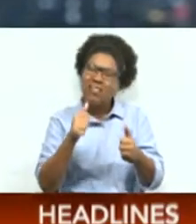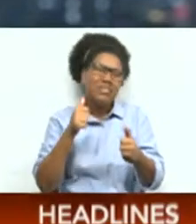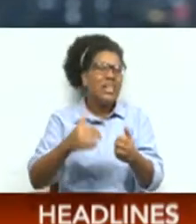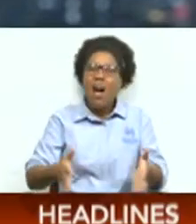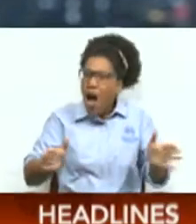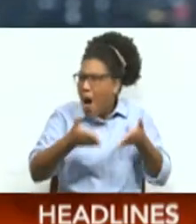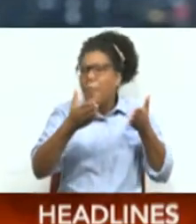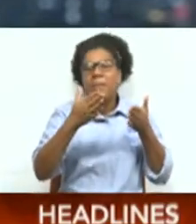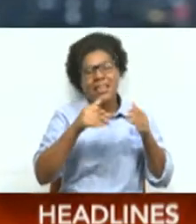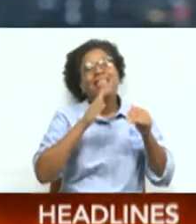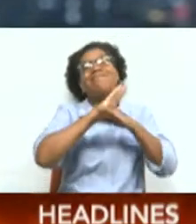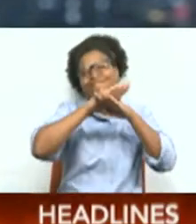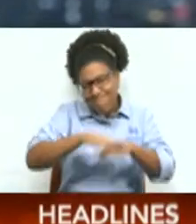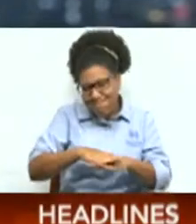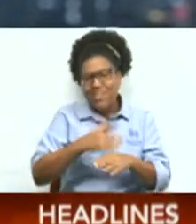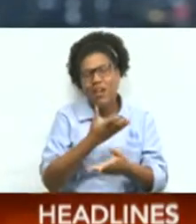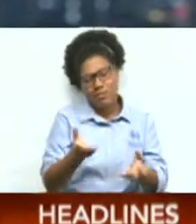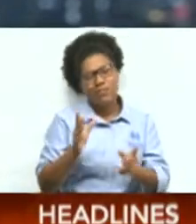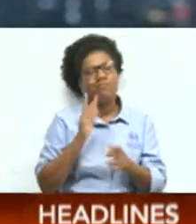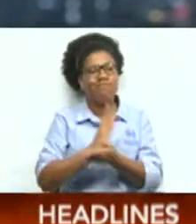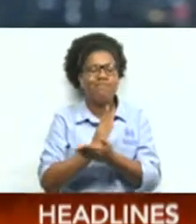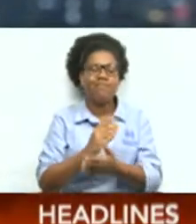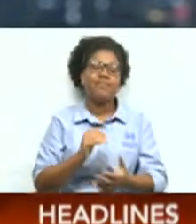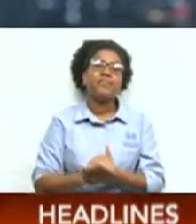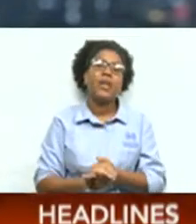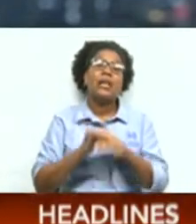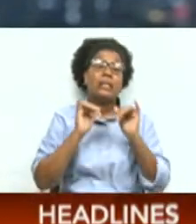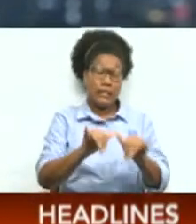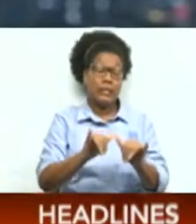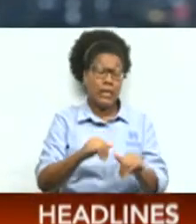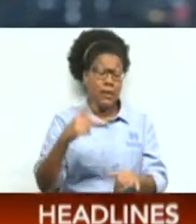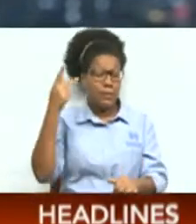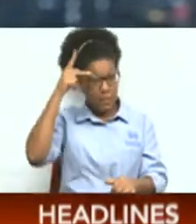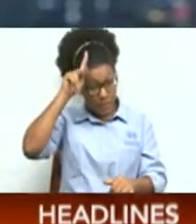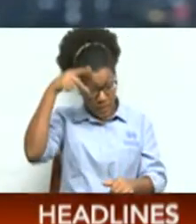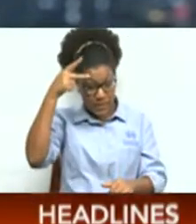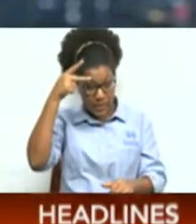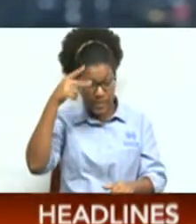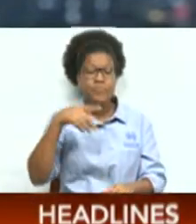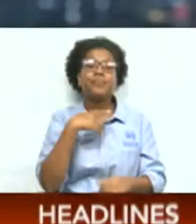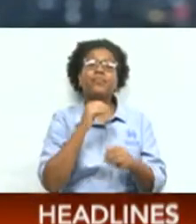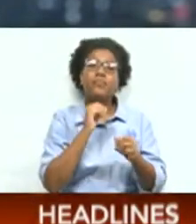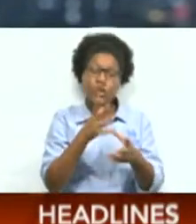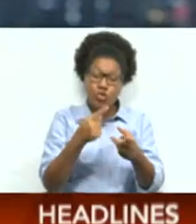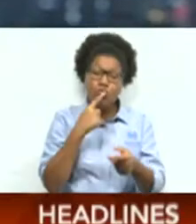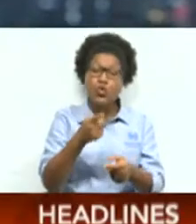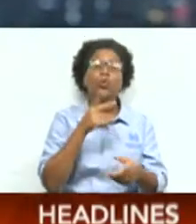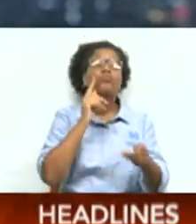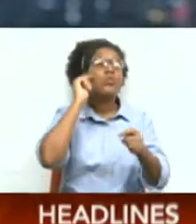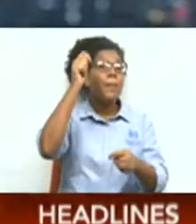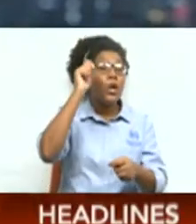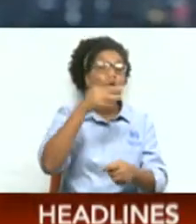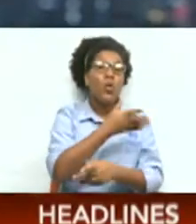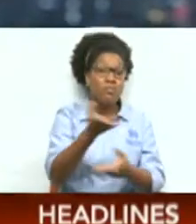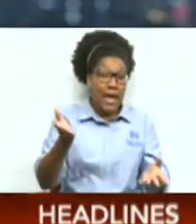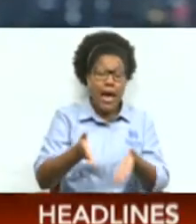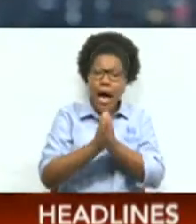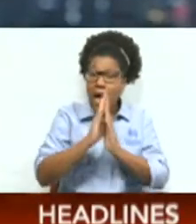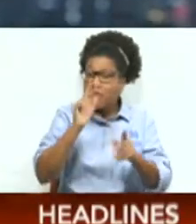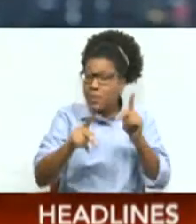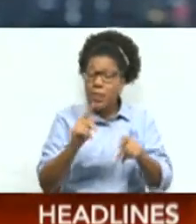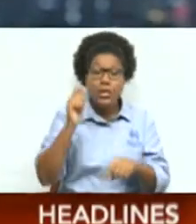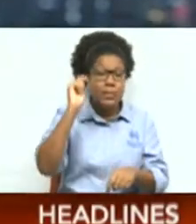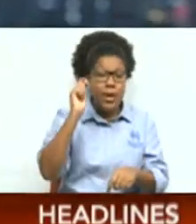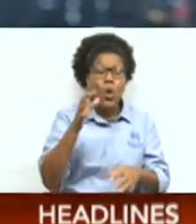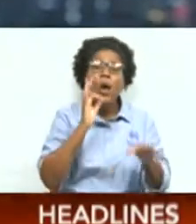Now, staying with politics, with Chief Secretary Farley-Augustin confirming his plans for a THC reshuffle, we asked people in Tobago if